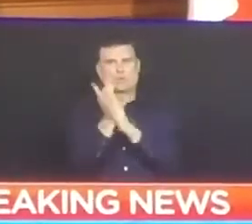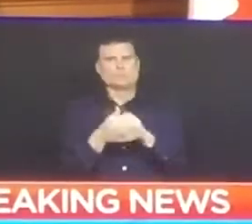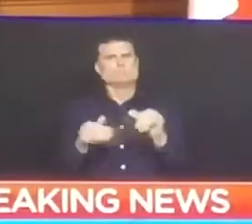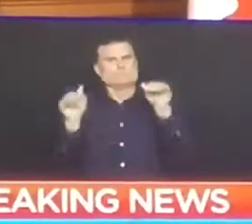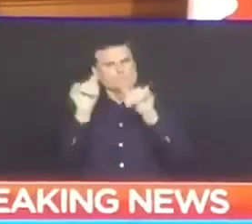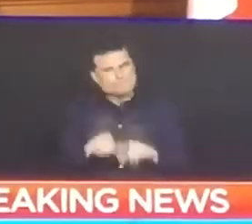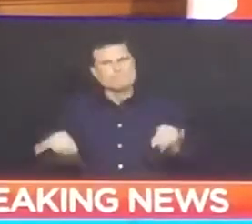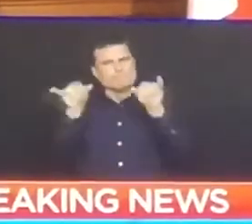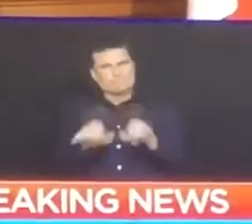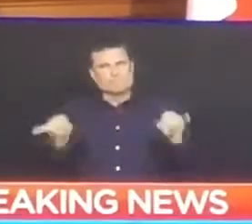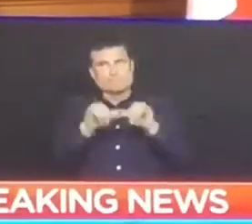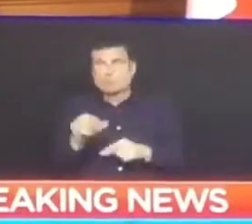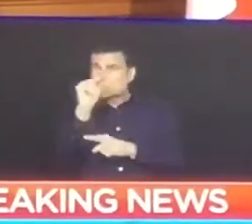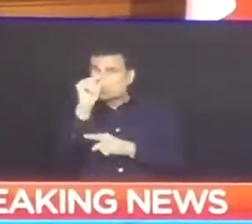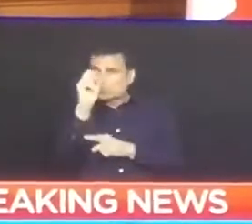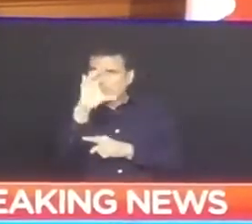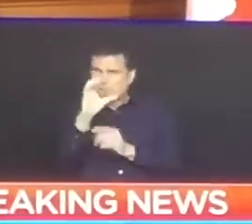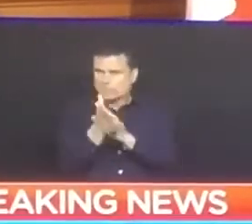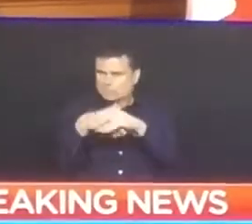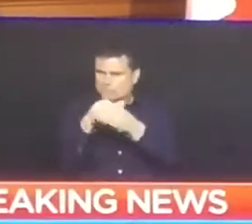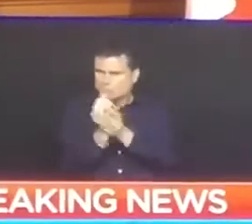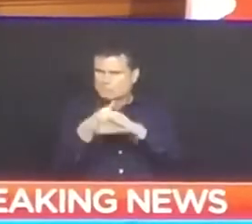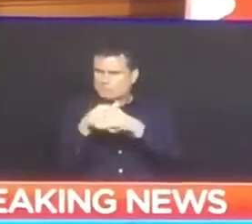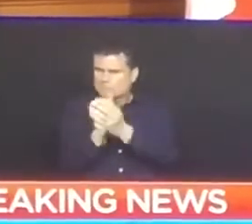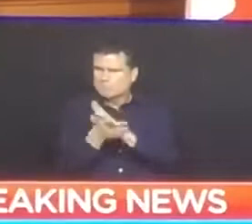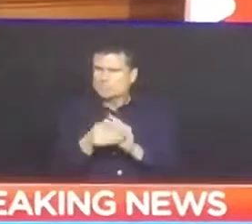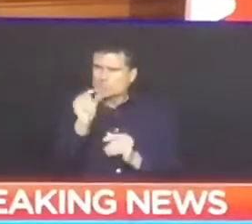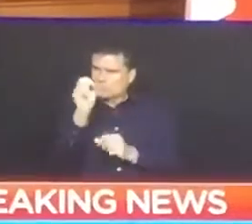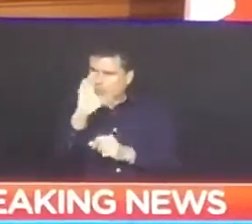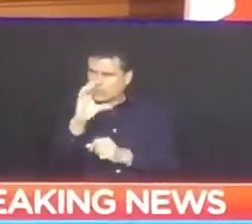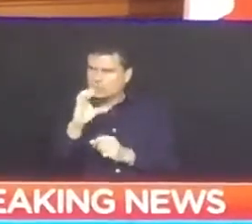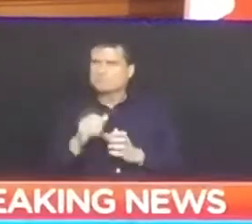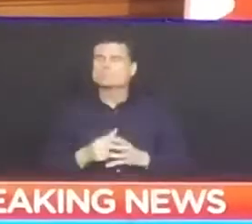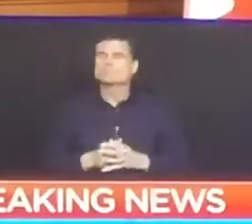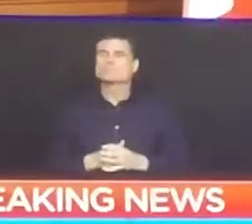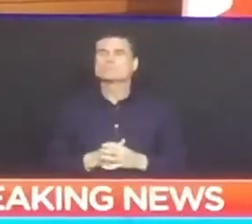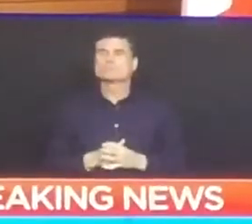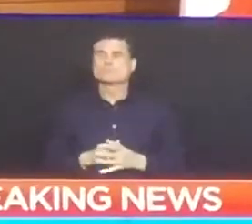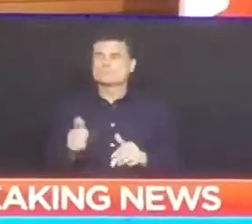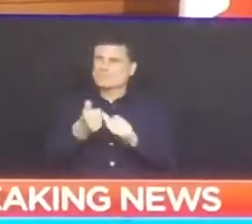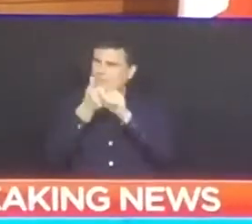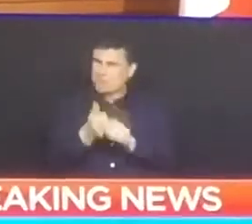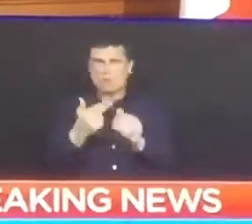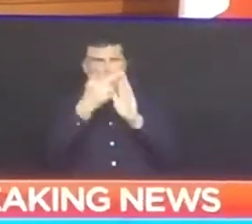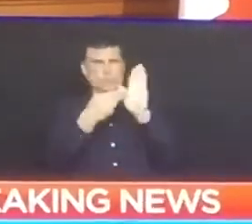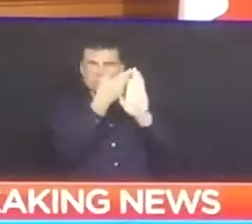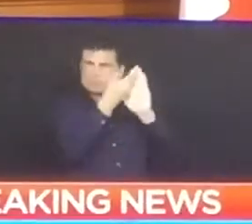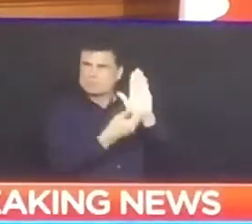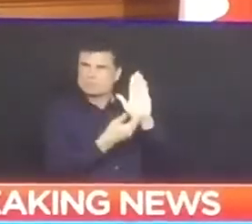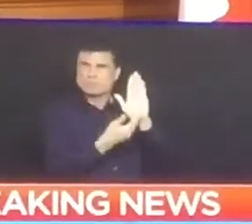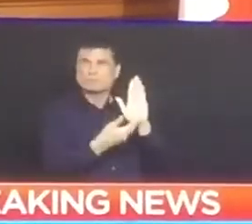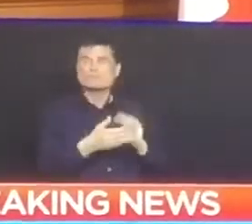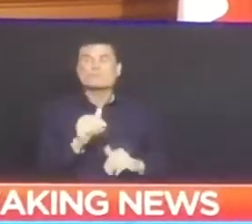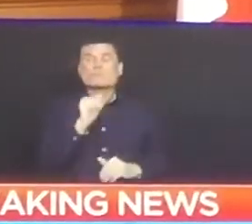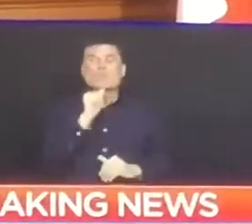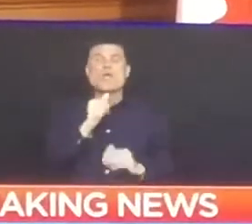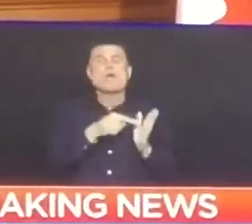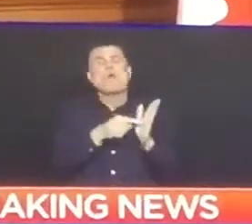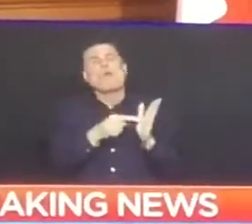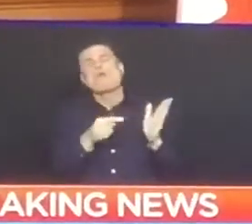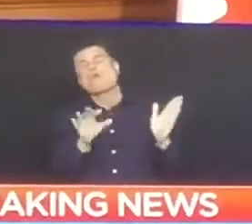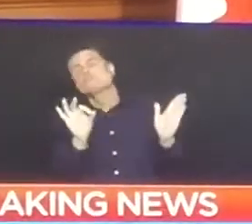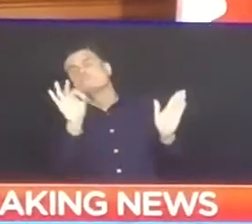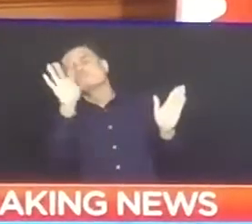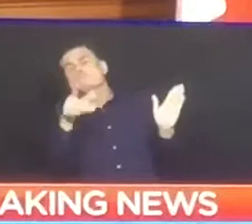As Dr. Henry says, we need 100% commitment from everyone to get this done. And that is why I'm asking you